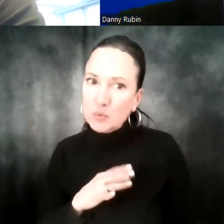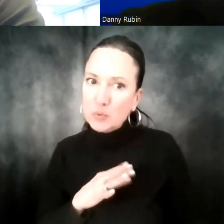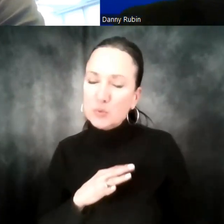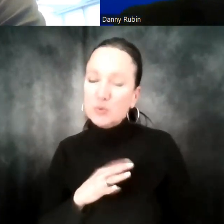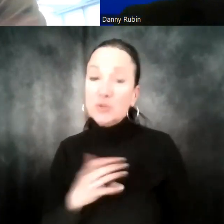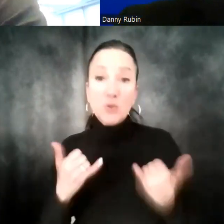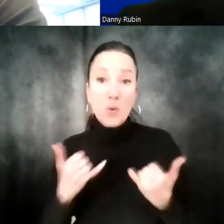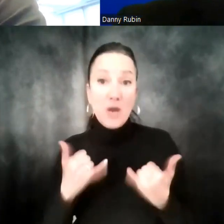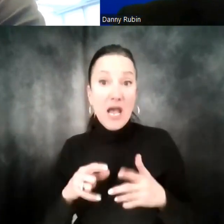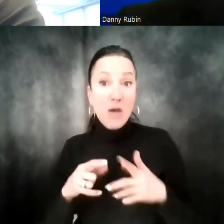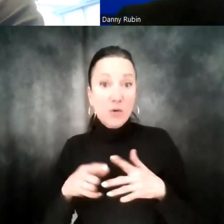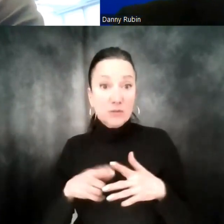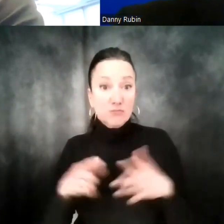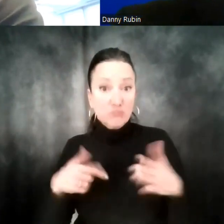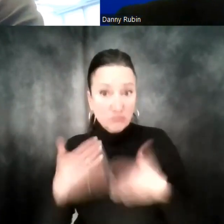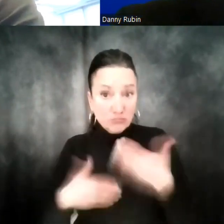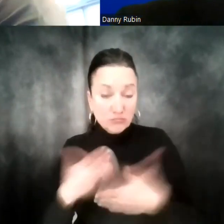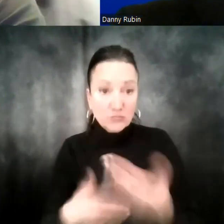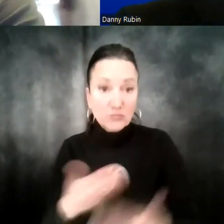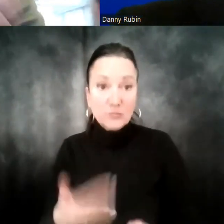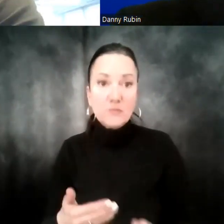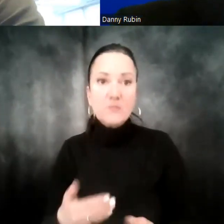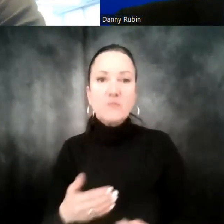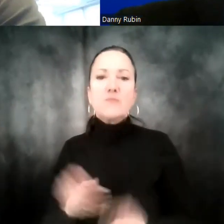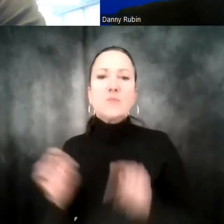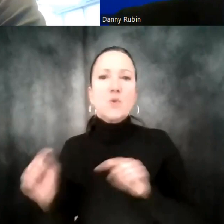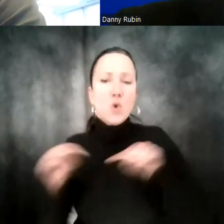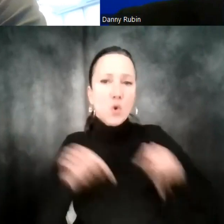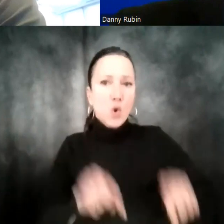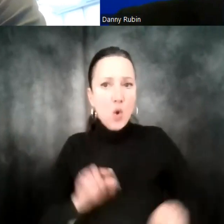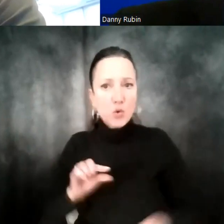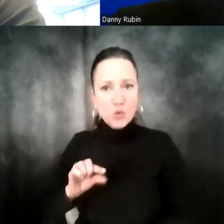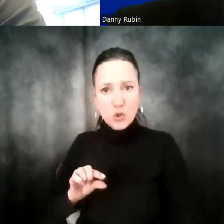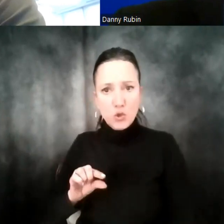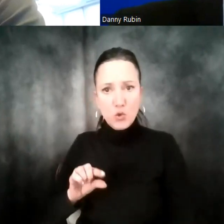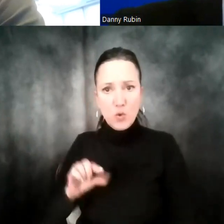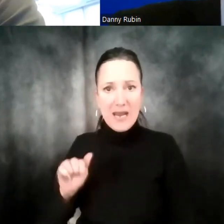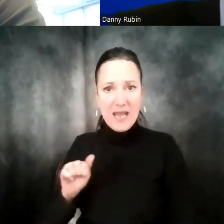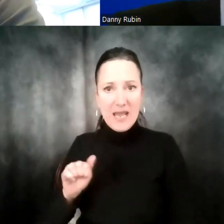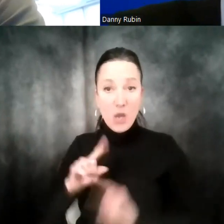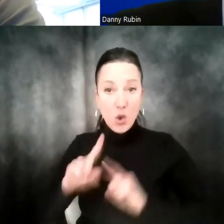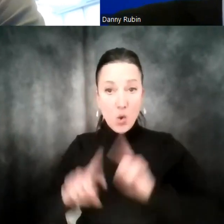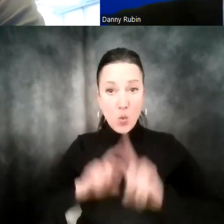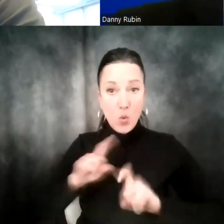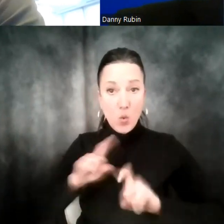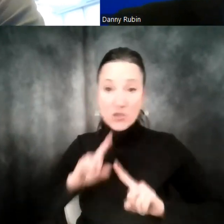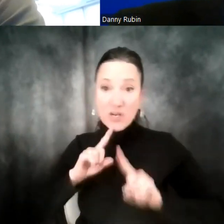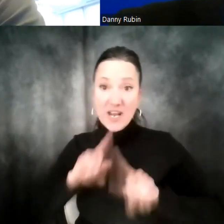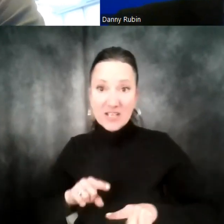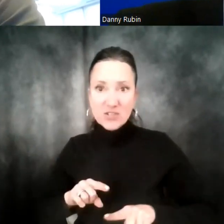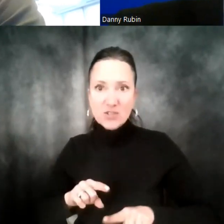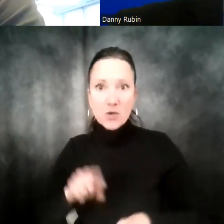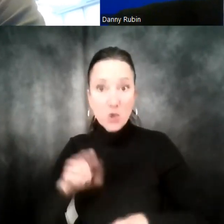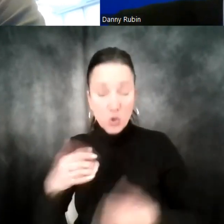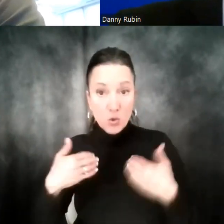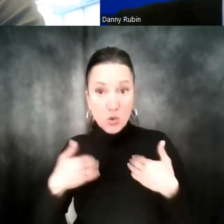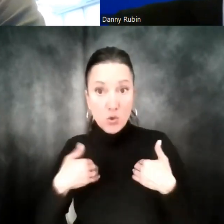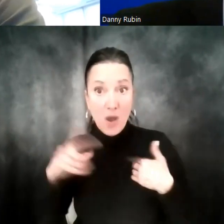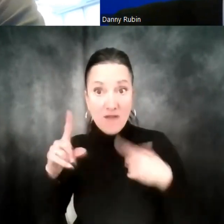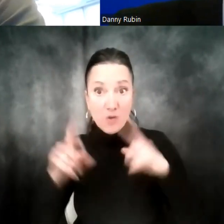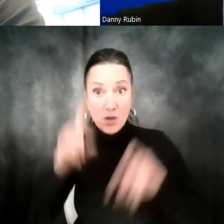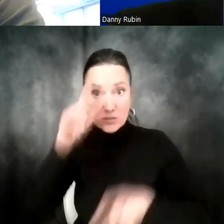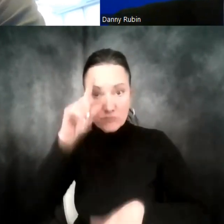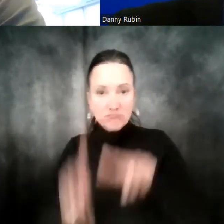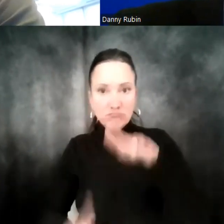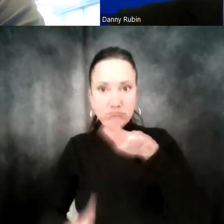encourage, if everybody now can go to the Q&A along the bottom and start putting your questions for Michael in